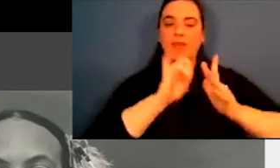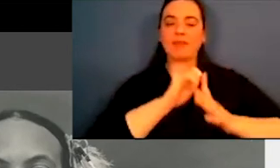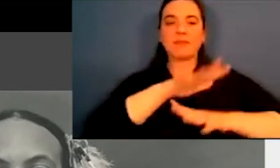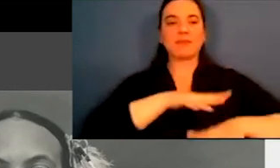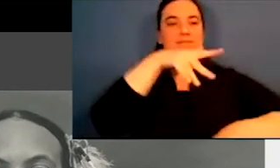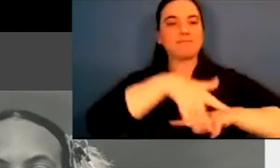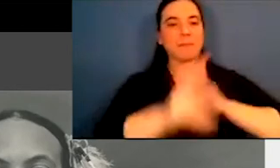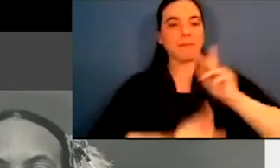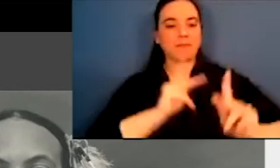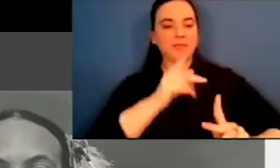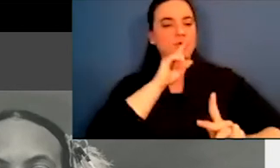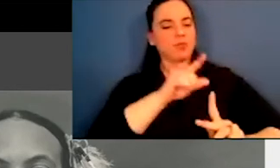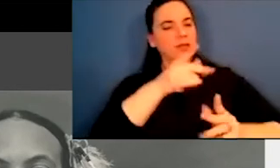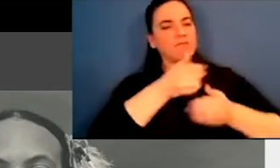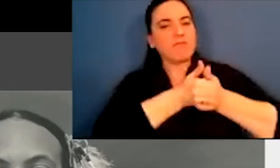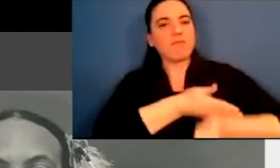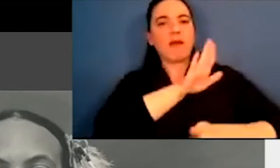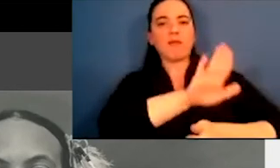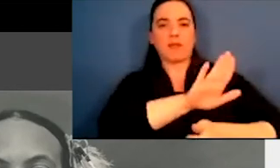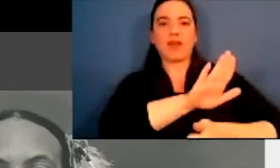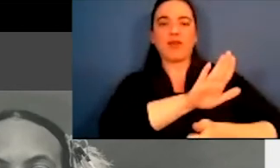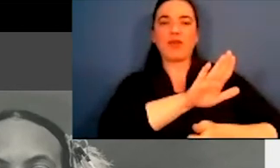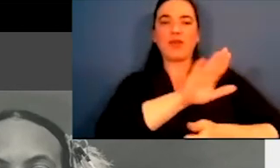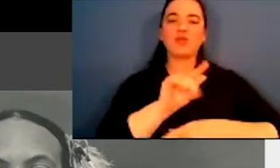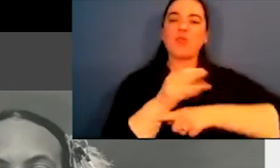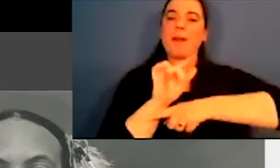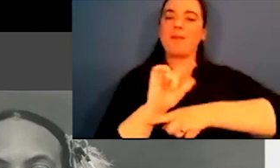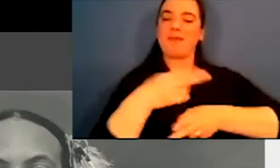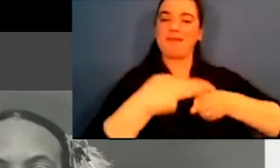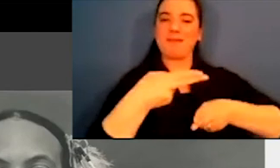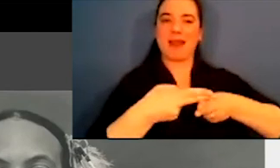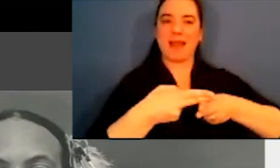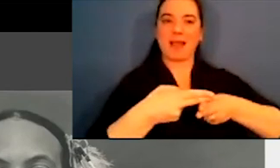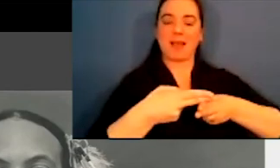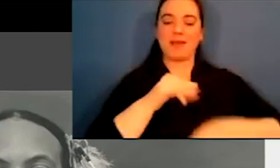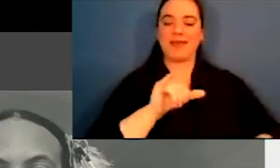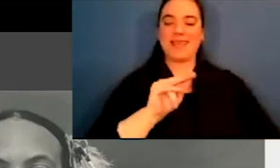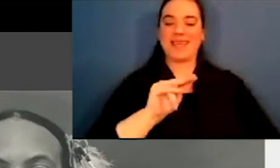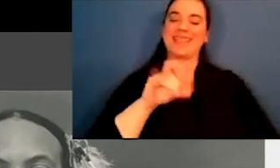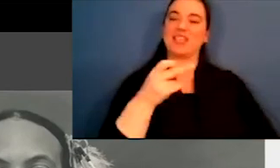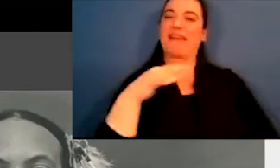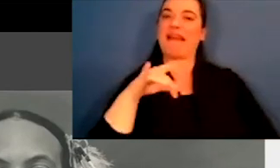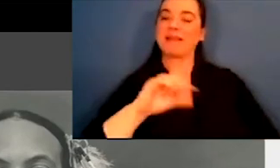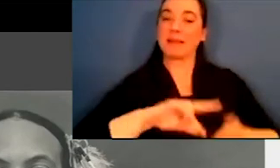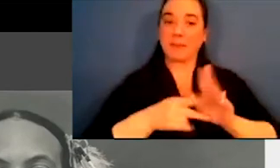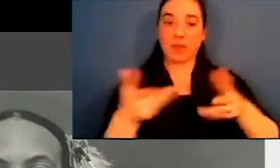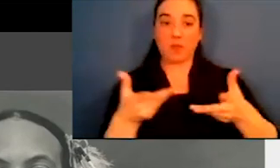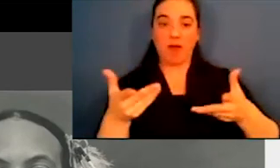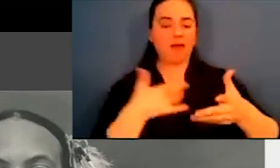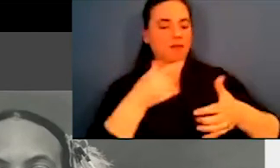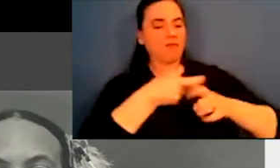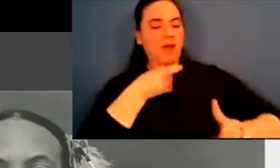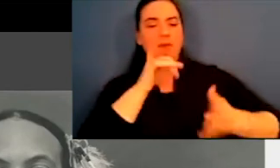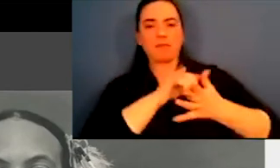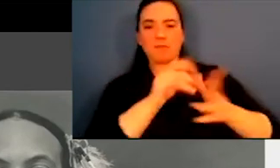As a totally sovereign people, the indigenous people of America went by their respective tribal names. The word indigenous